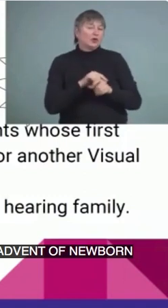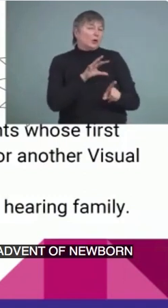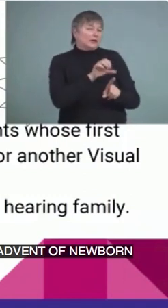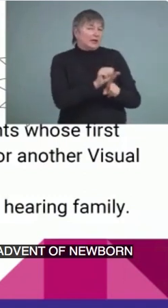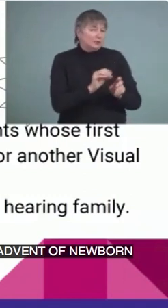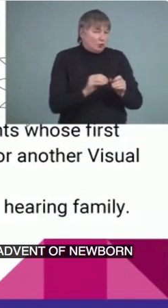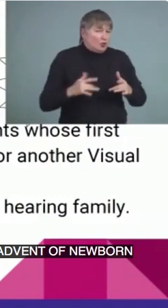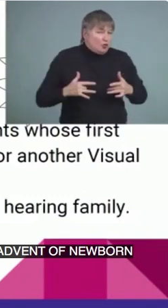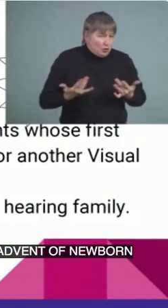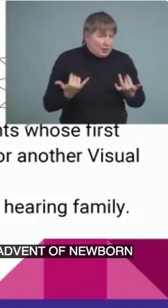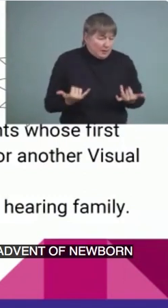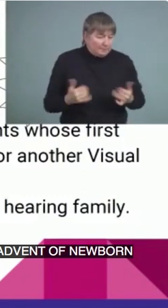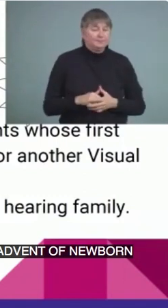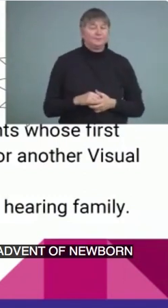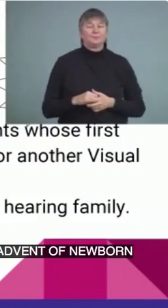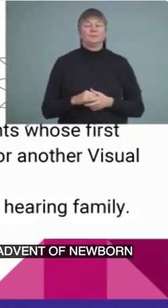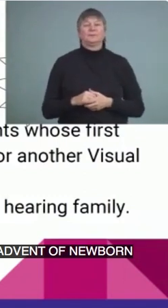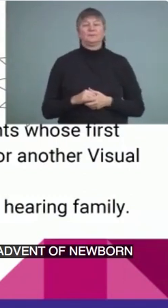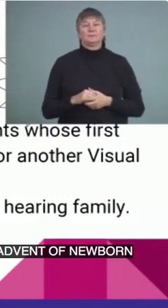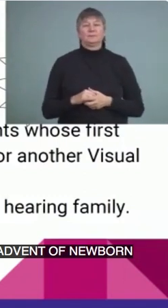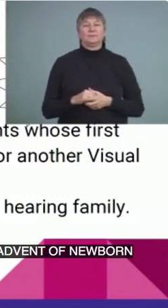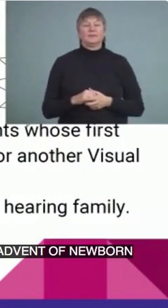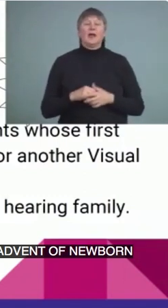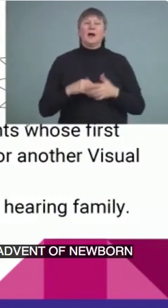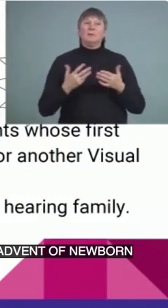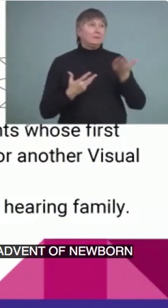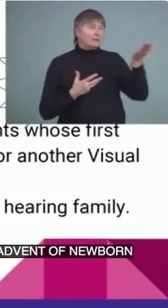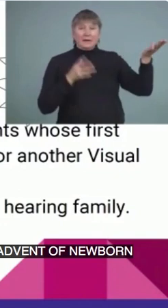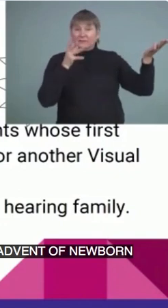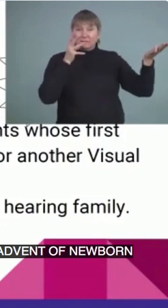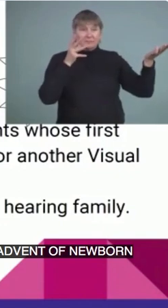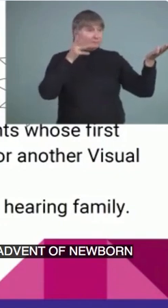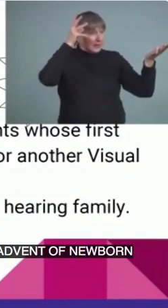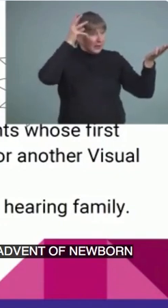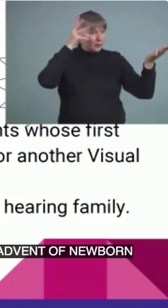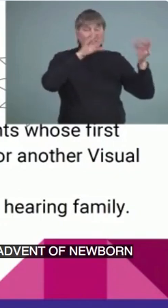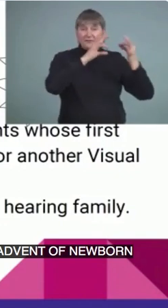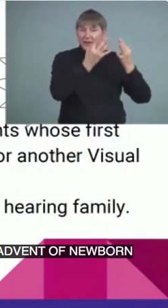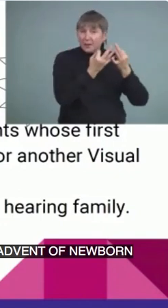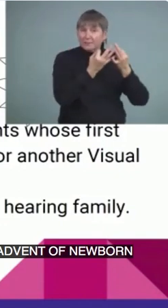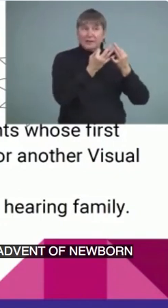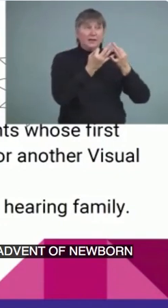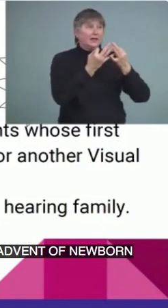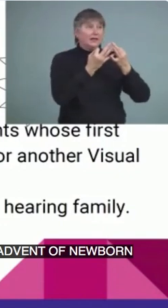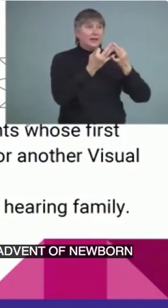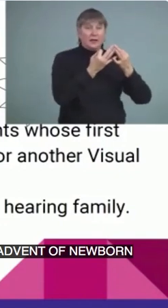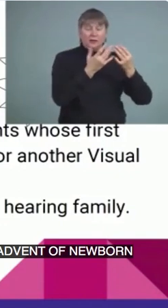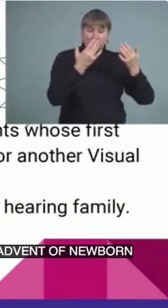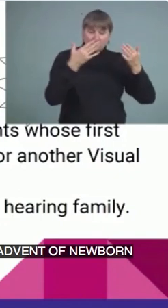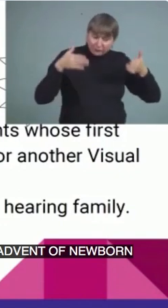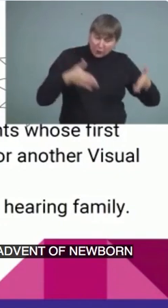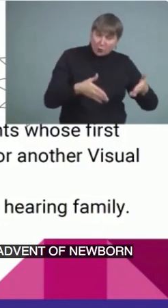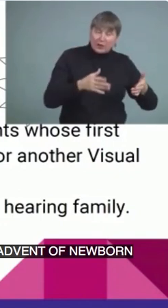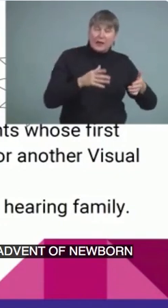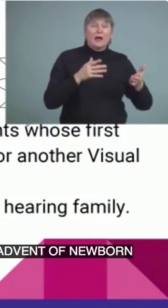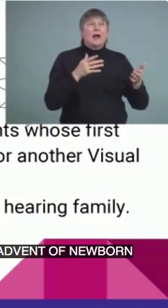if even with well intentions of that hearing family committed to learning sign language, it may not be at